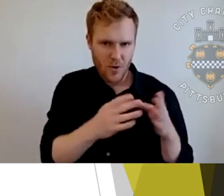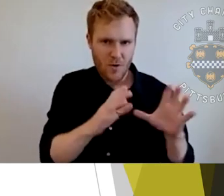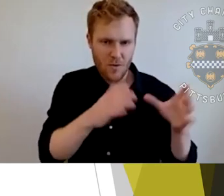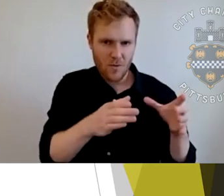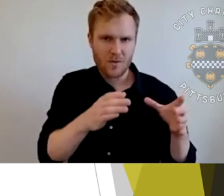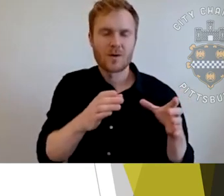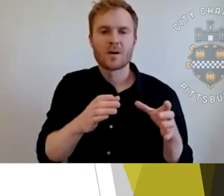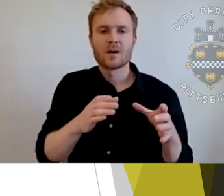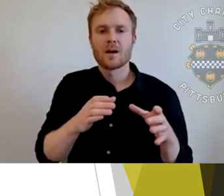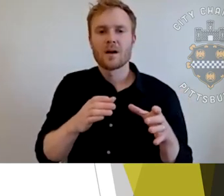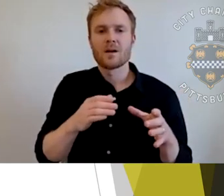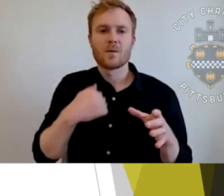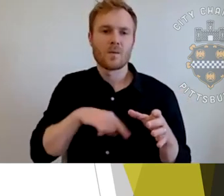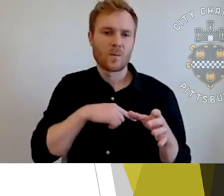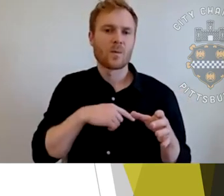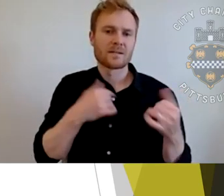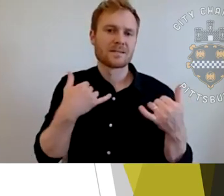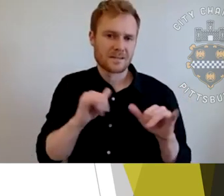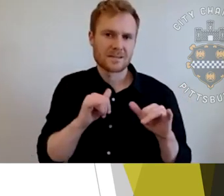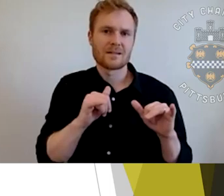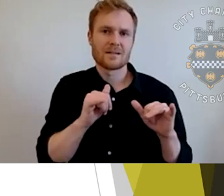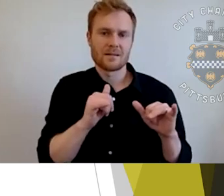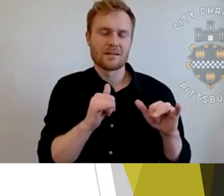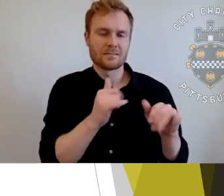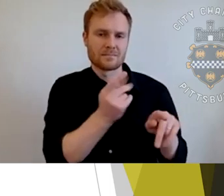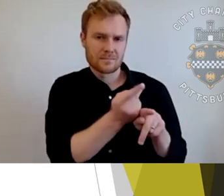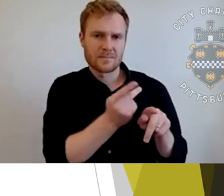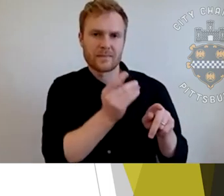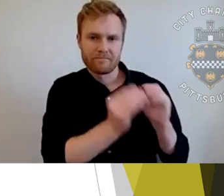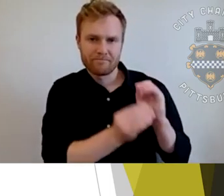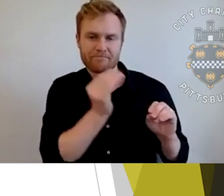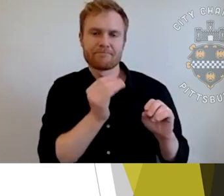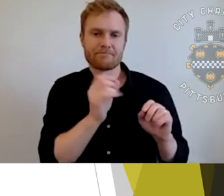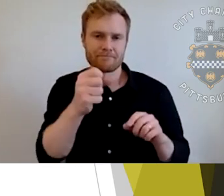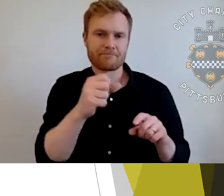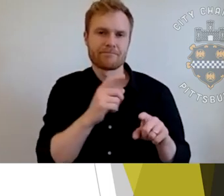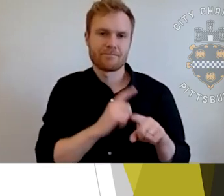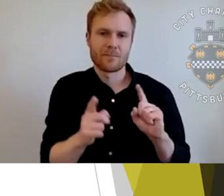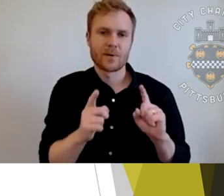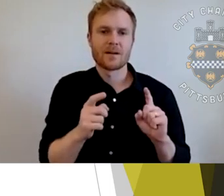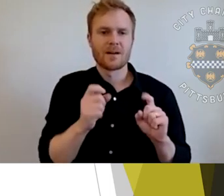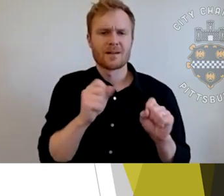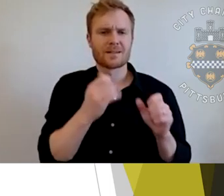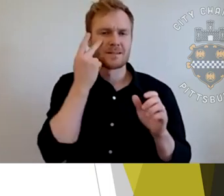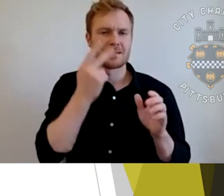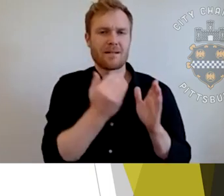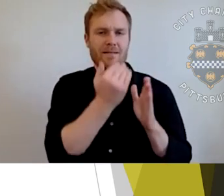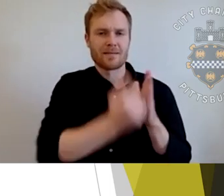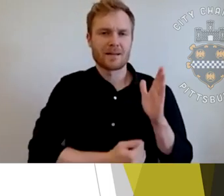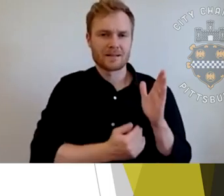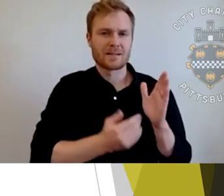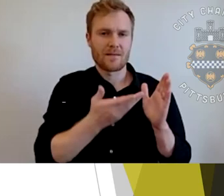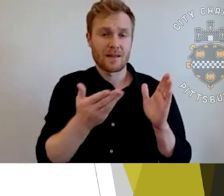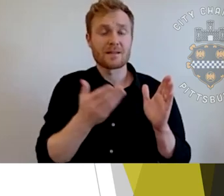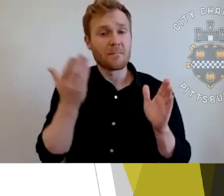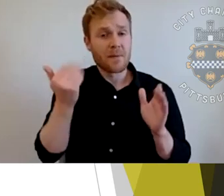the facility as it does all the facilities, um, that we have people in. So you can see a list of things there that are, that have been associated